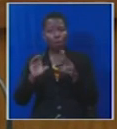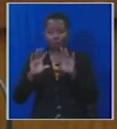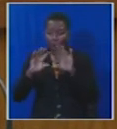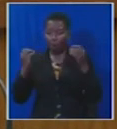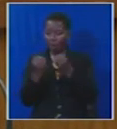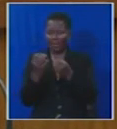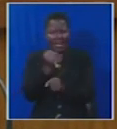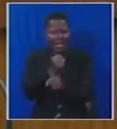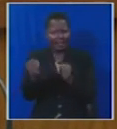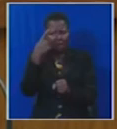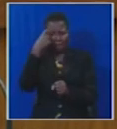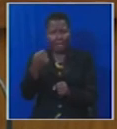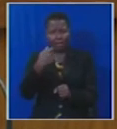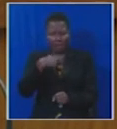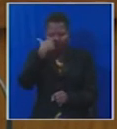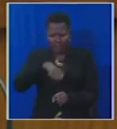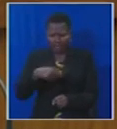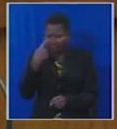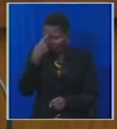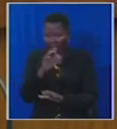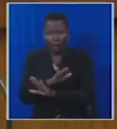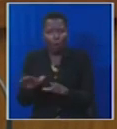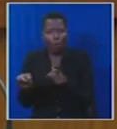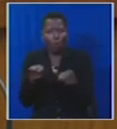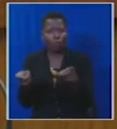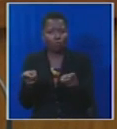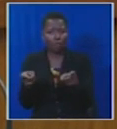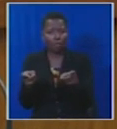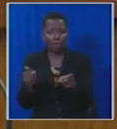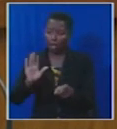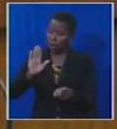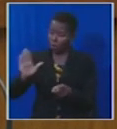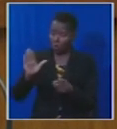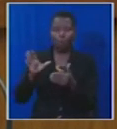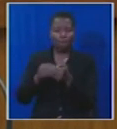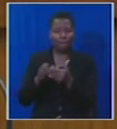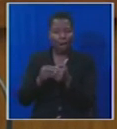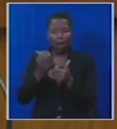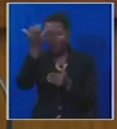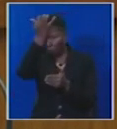politics of personality cult. You are more Zuma members than being members of the ANC.